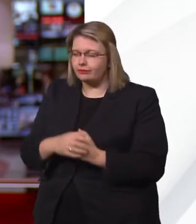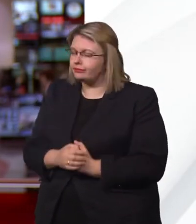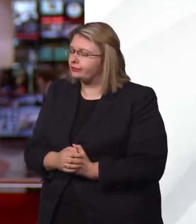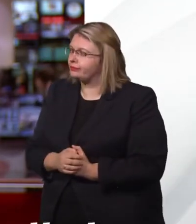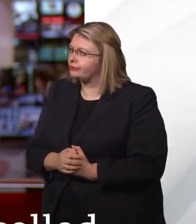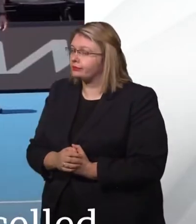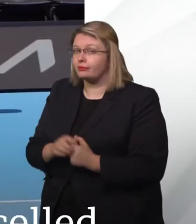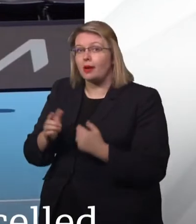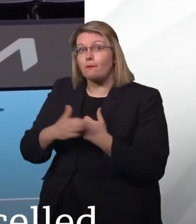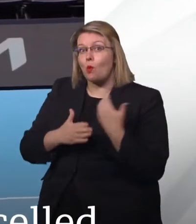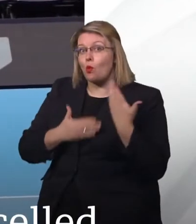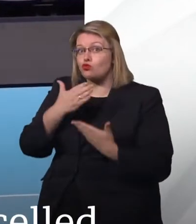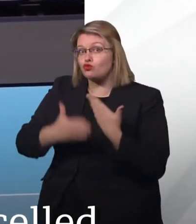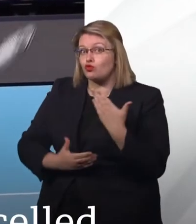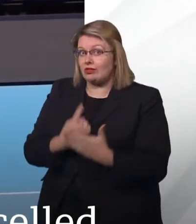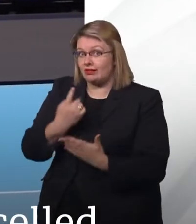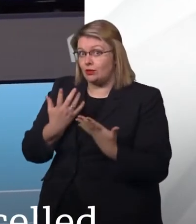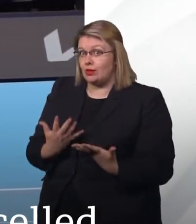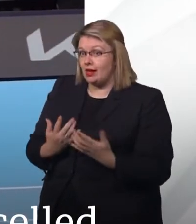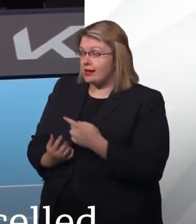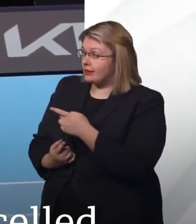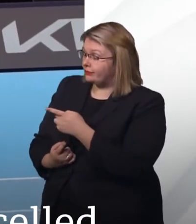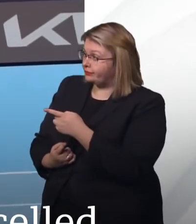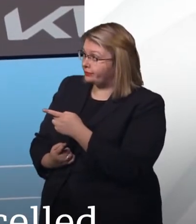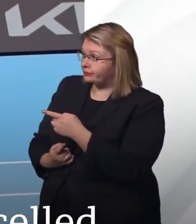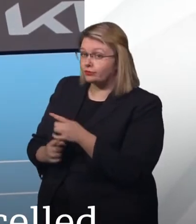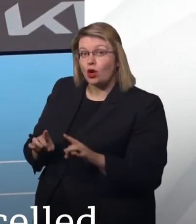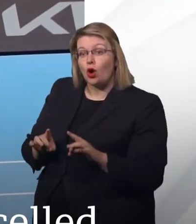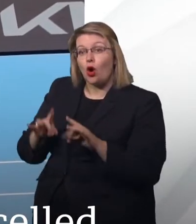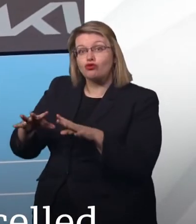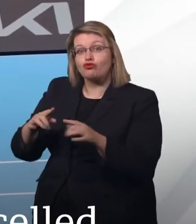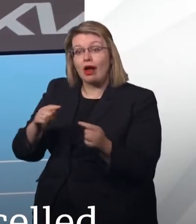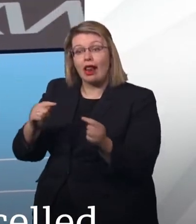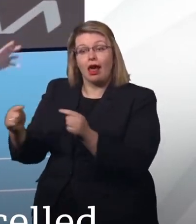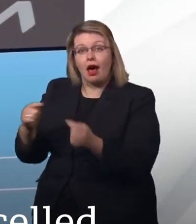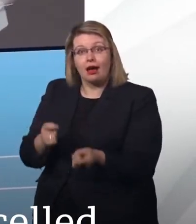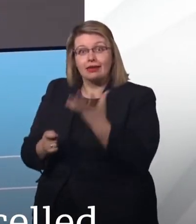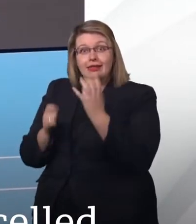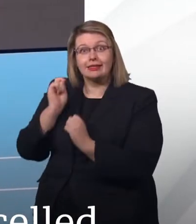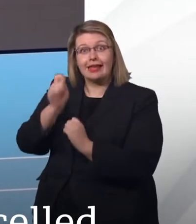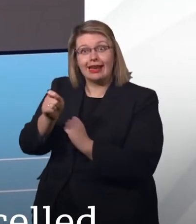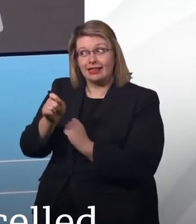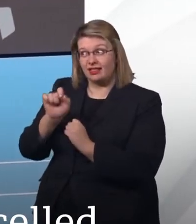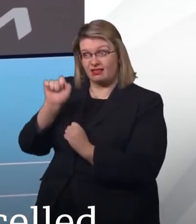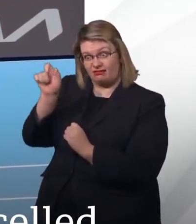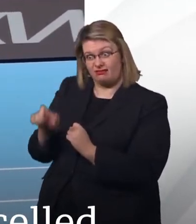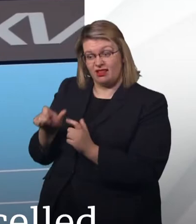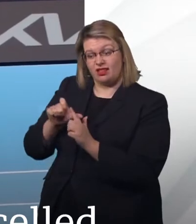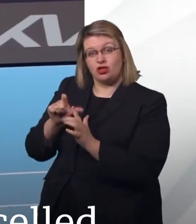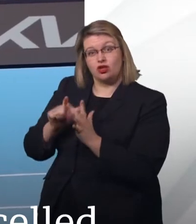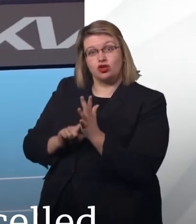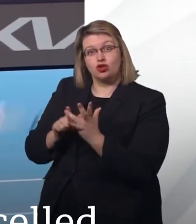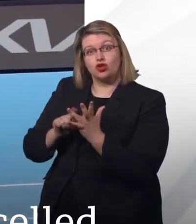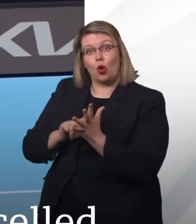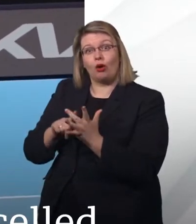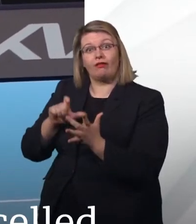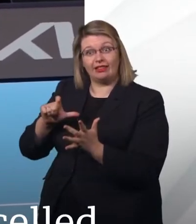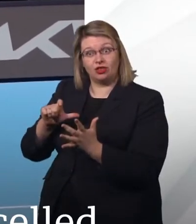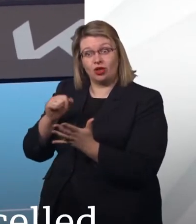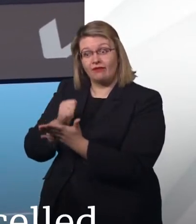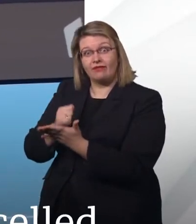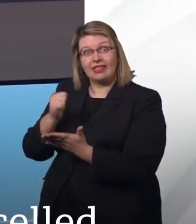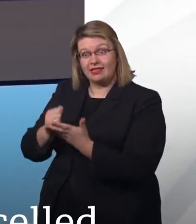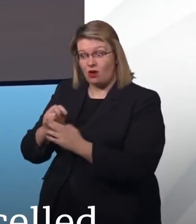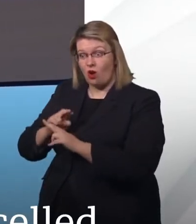also this lunchtime. Novak Djokovic's Australian visa is cancelled for a second time, three days before the